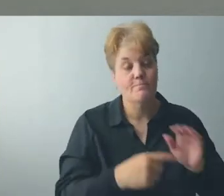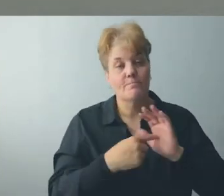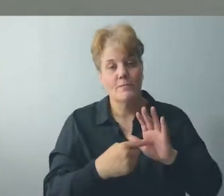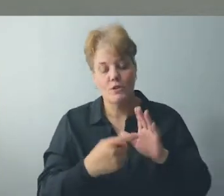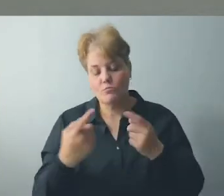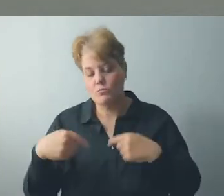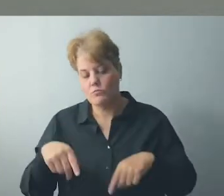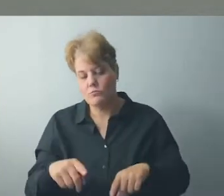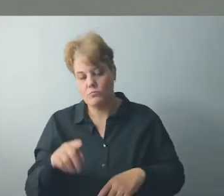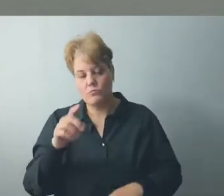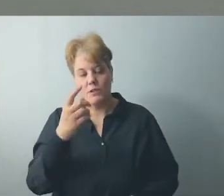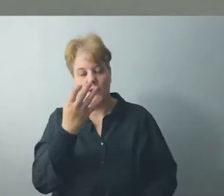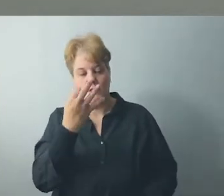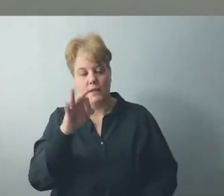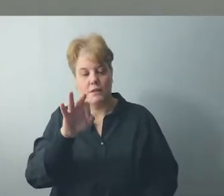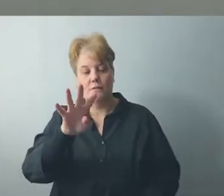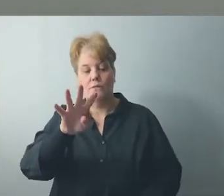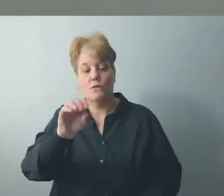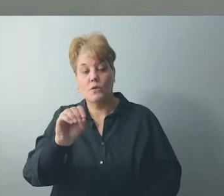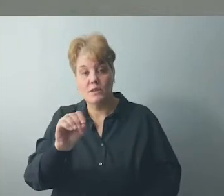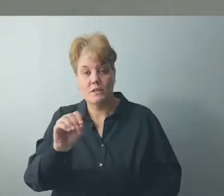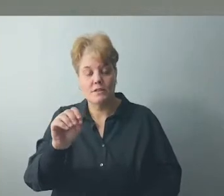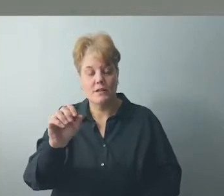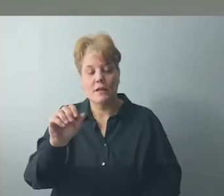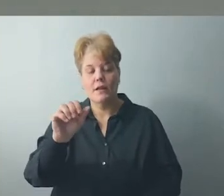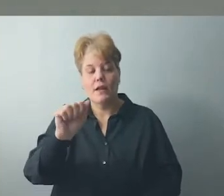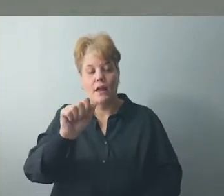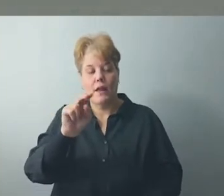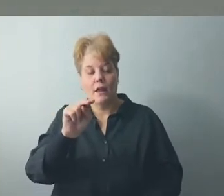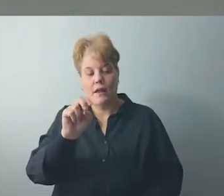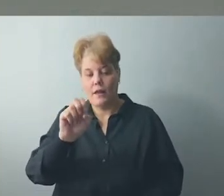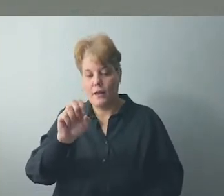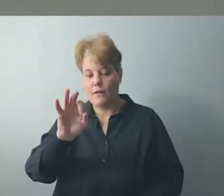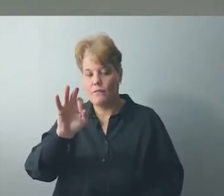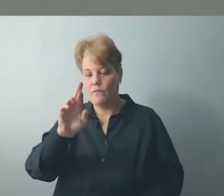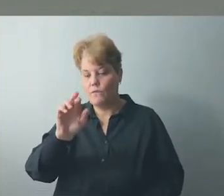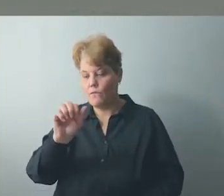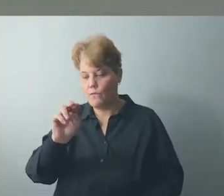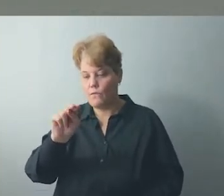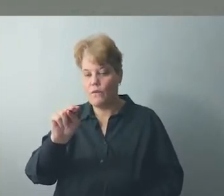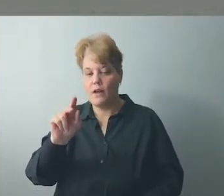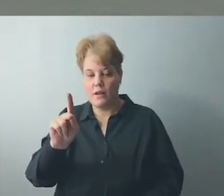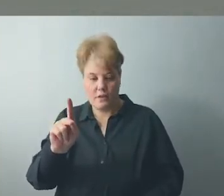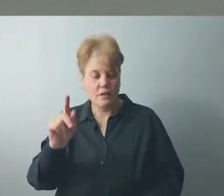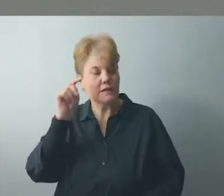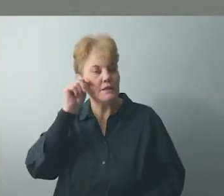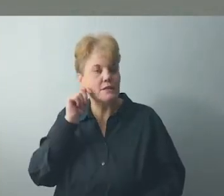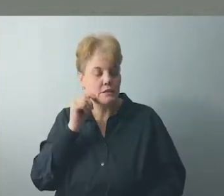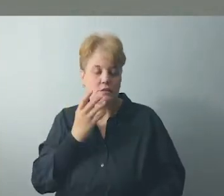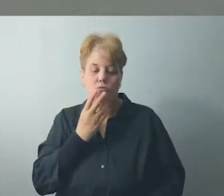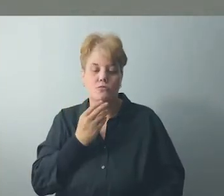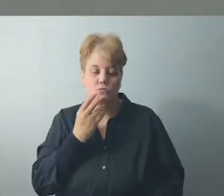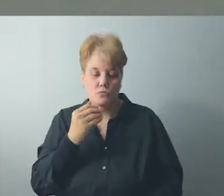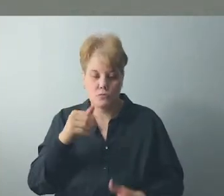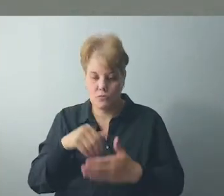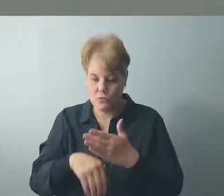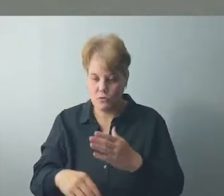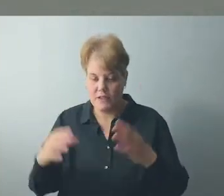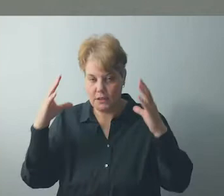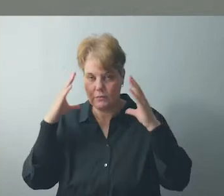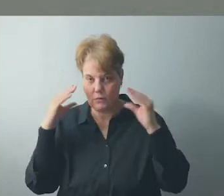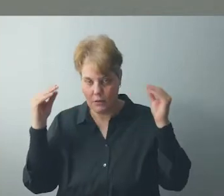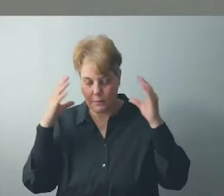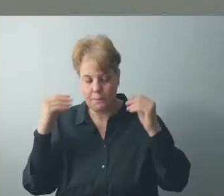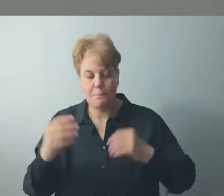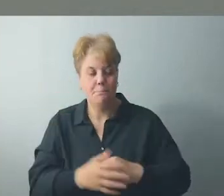Frank lived in the Netherlands in the 1940s. However, in her early teen years, the army of Nazi Germany invaded her